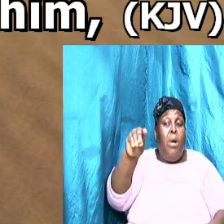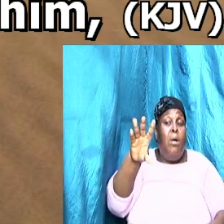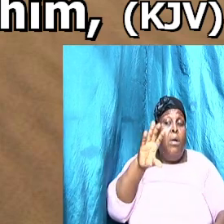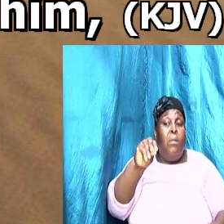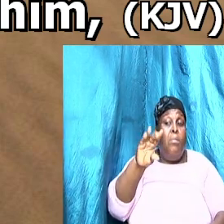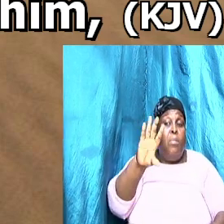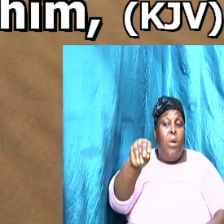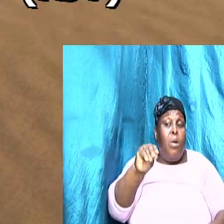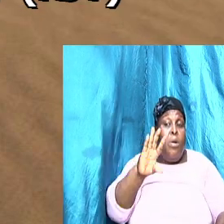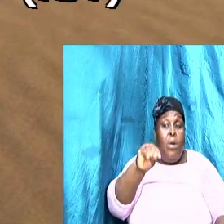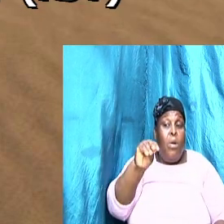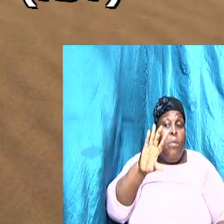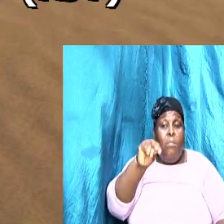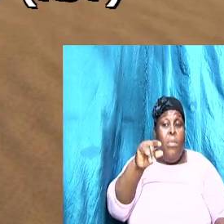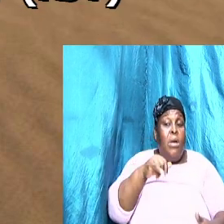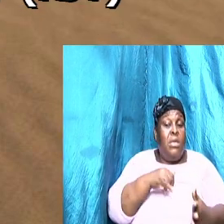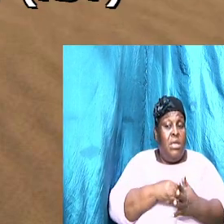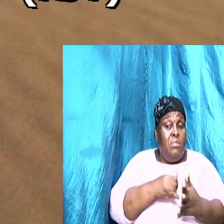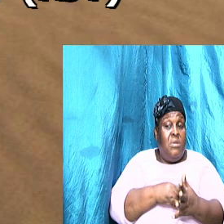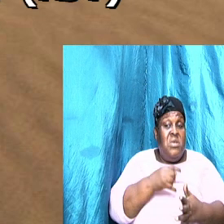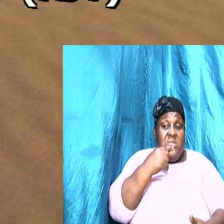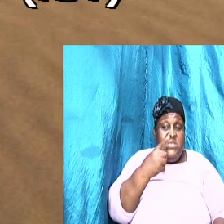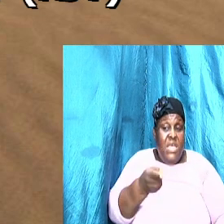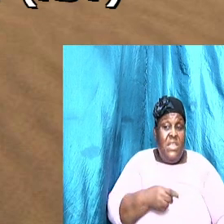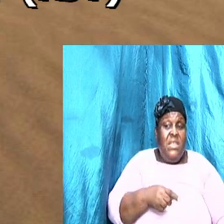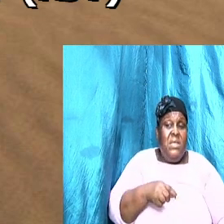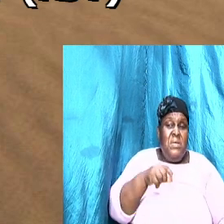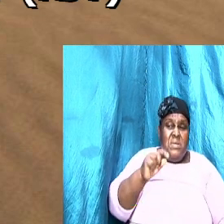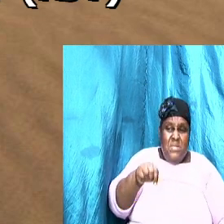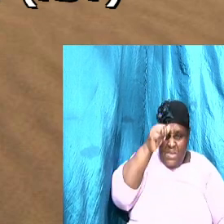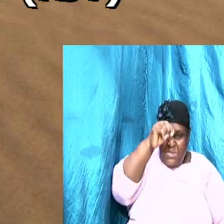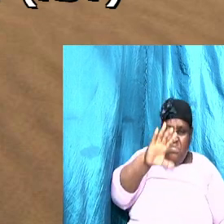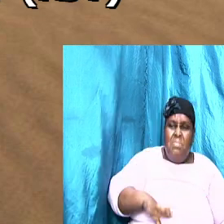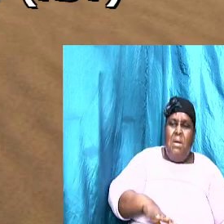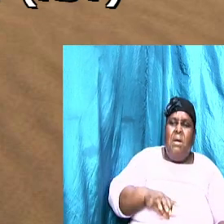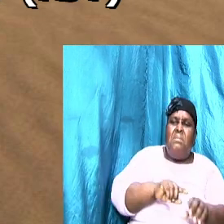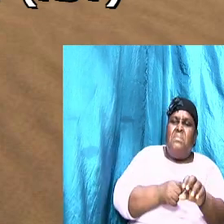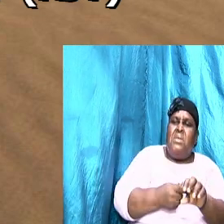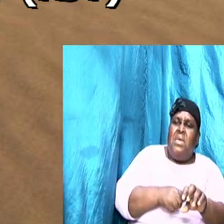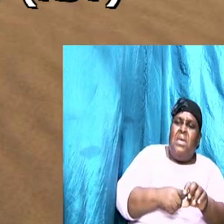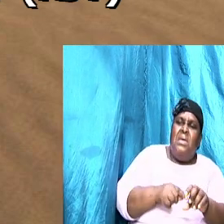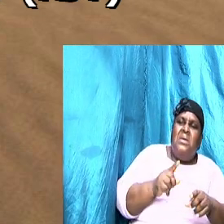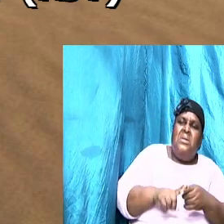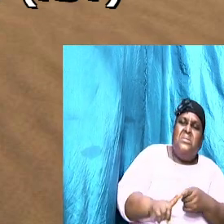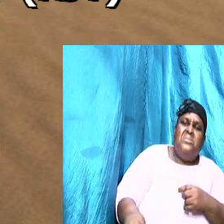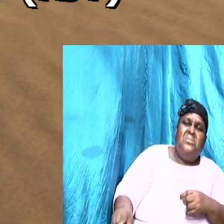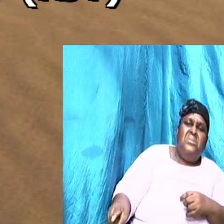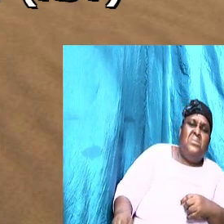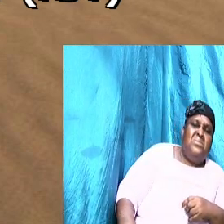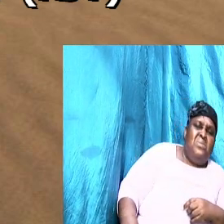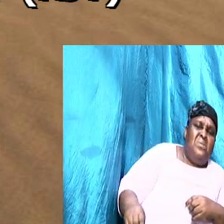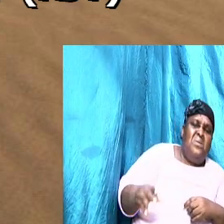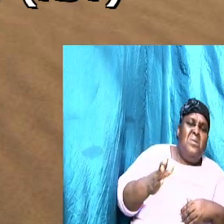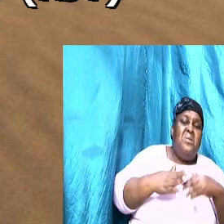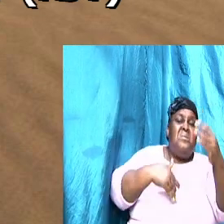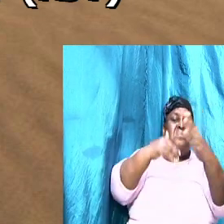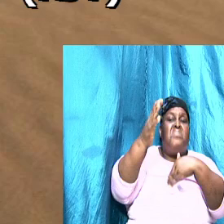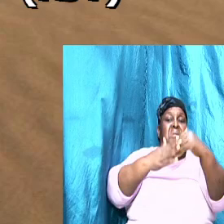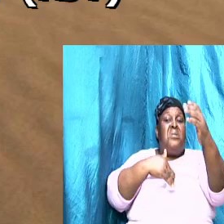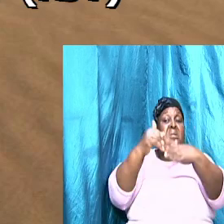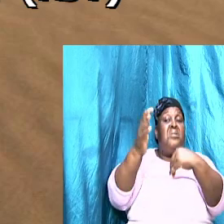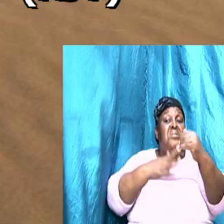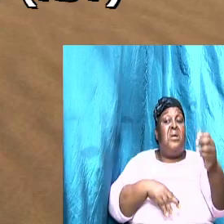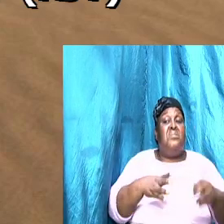saying this man began to build